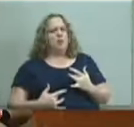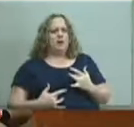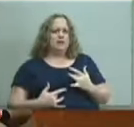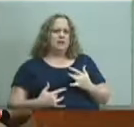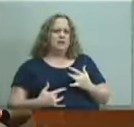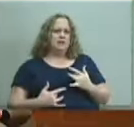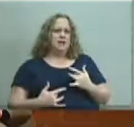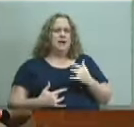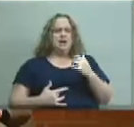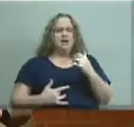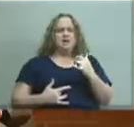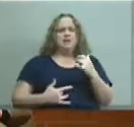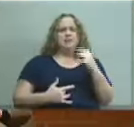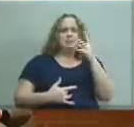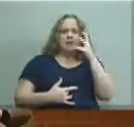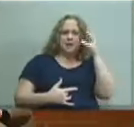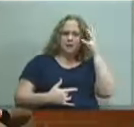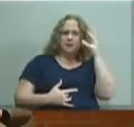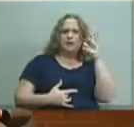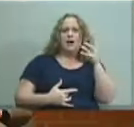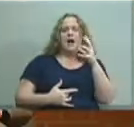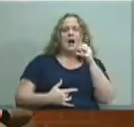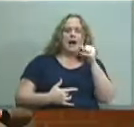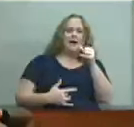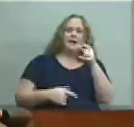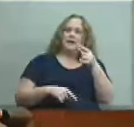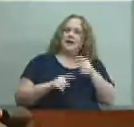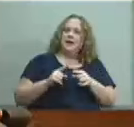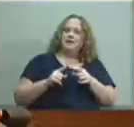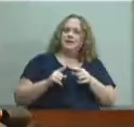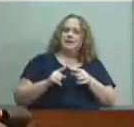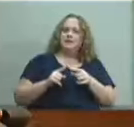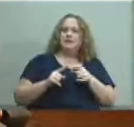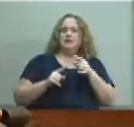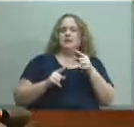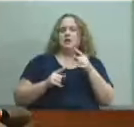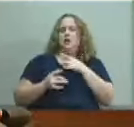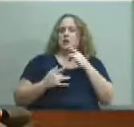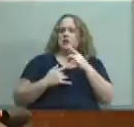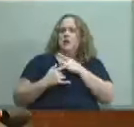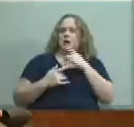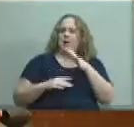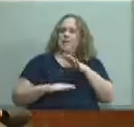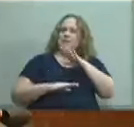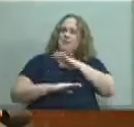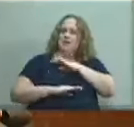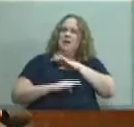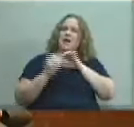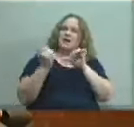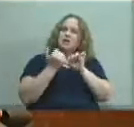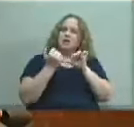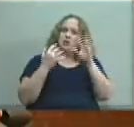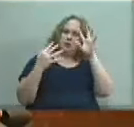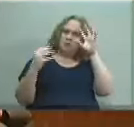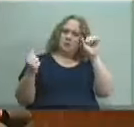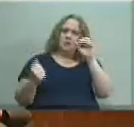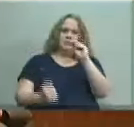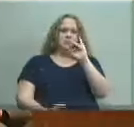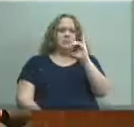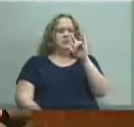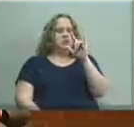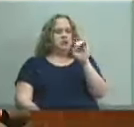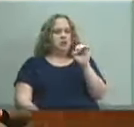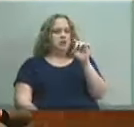able to meet with you when your concerns have been addressed multiple times but you don't agree with the outcome assistant superintendent michelle dillard